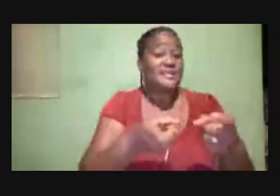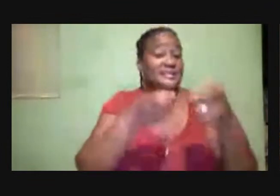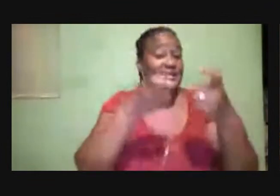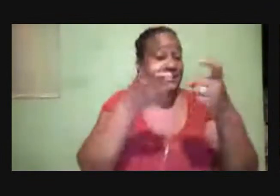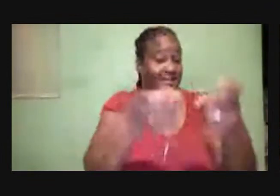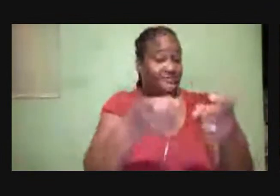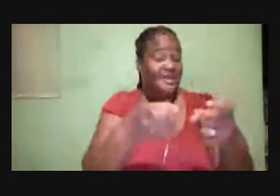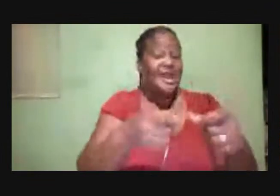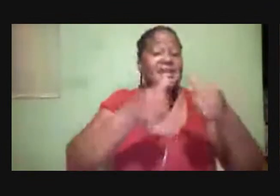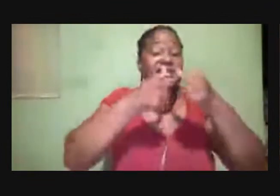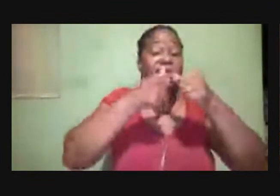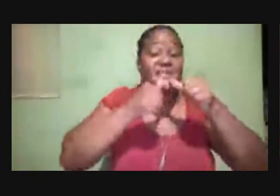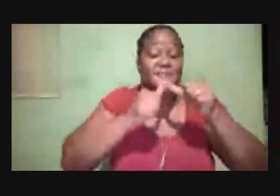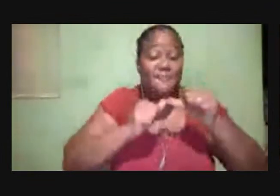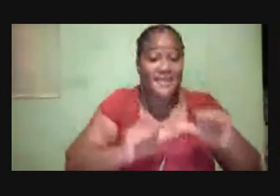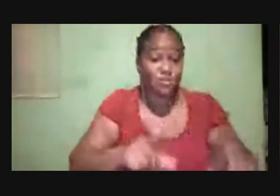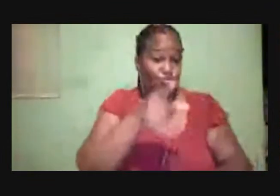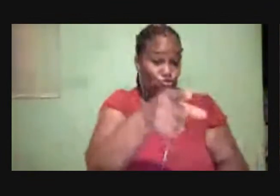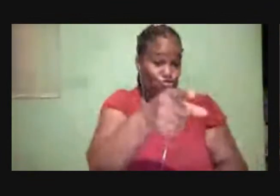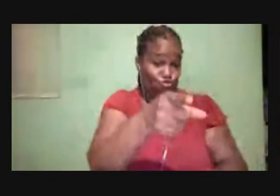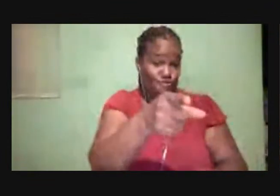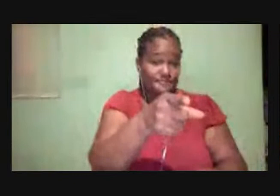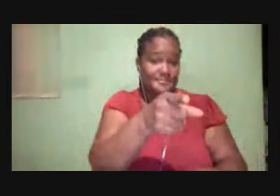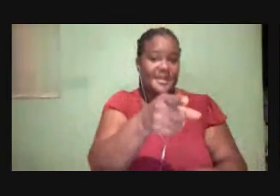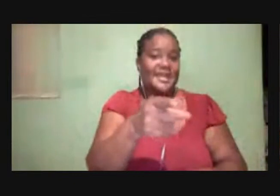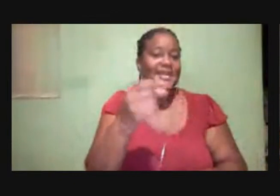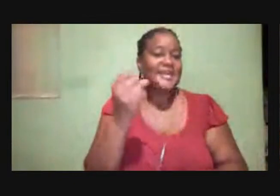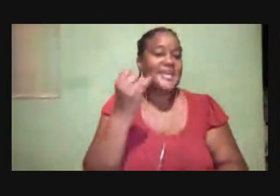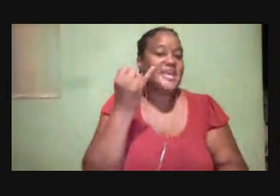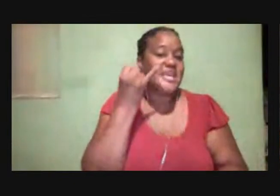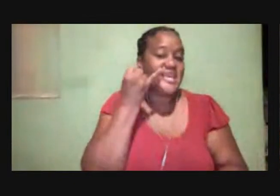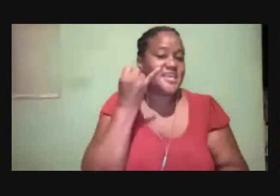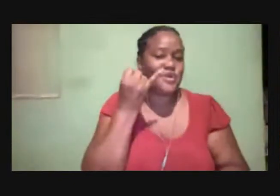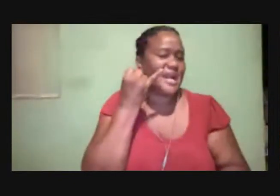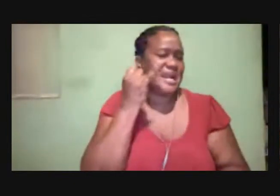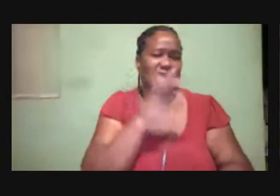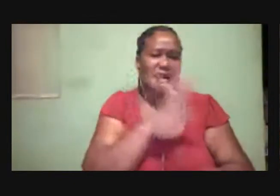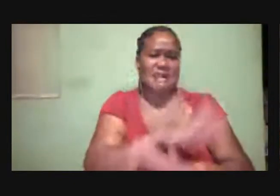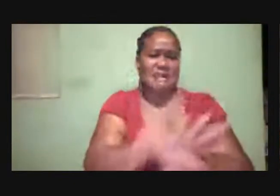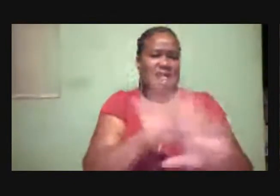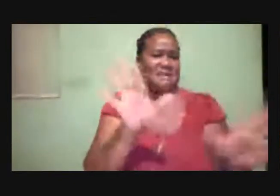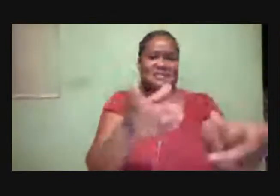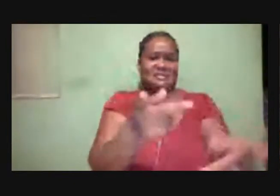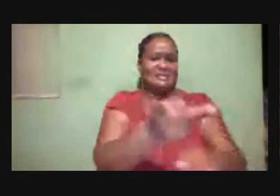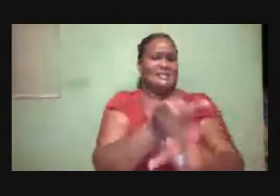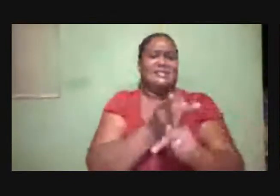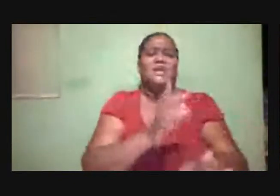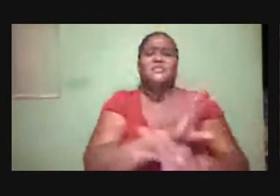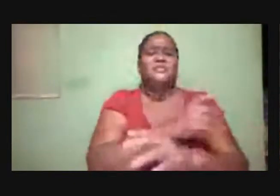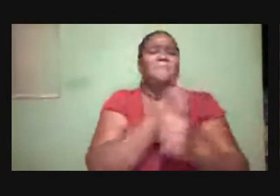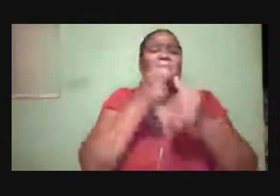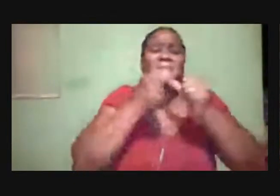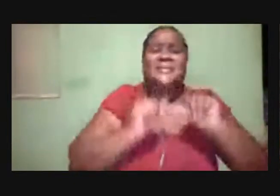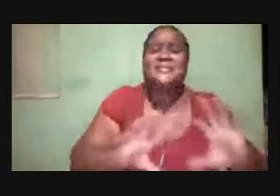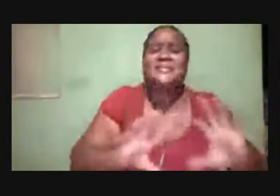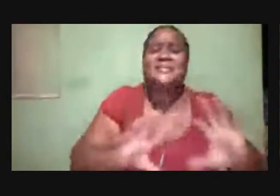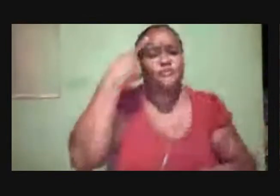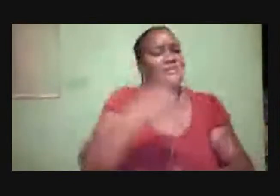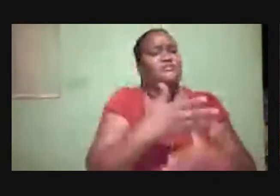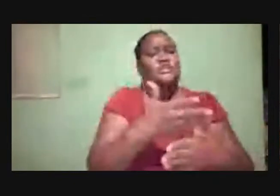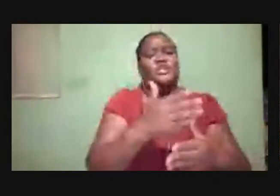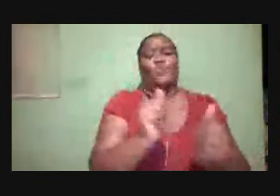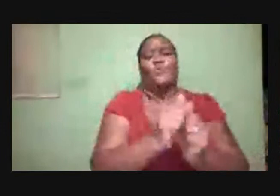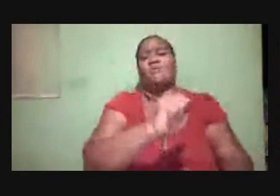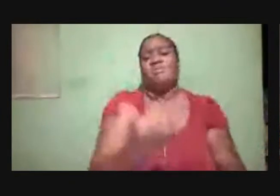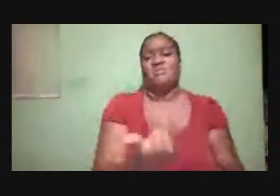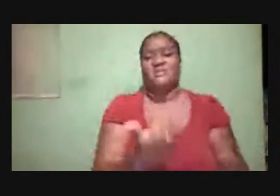has blessed you. You can't keep the blessing to yourself. So you must share that blessing with others. And so as you share.